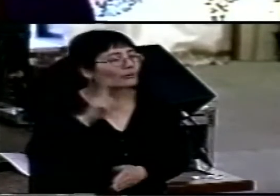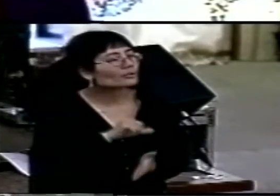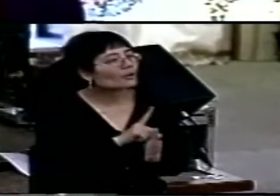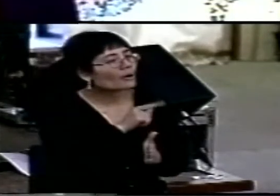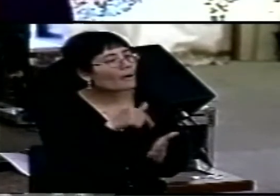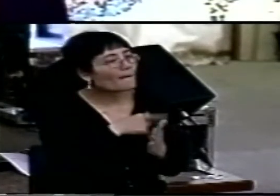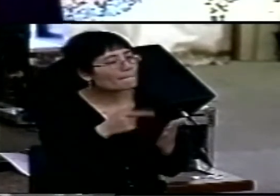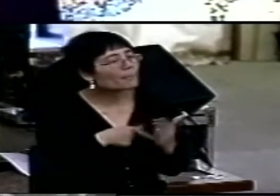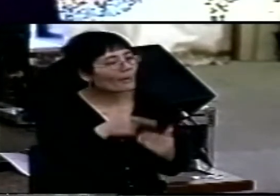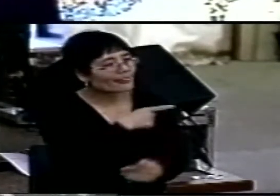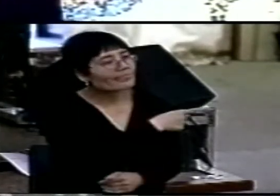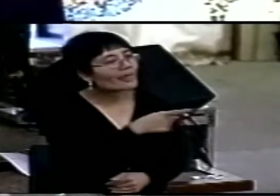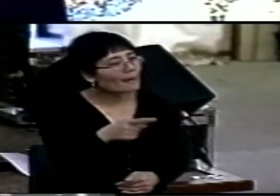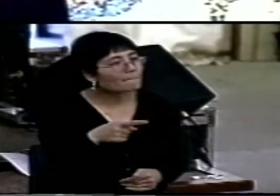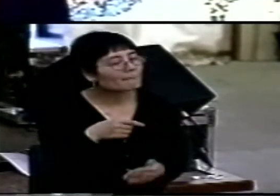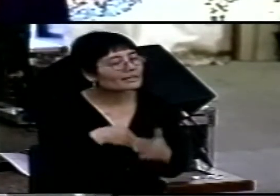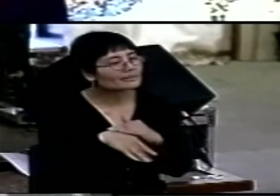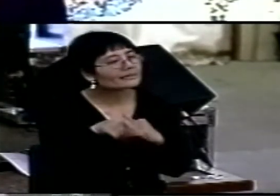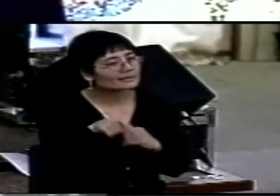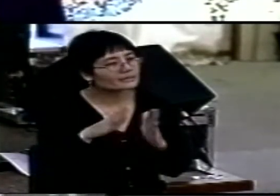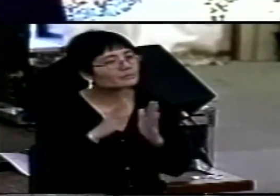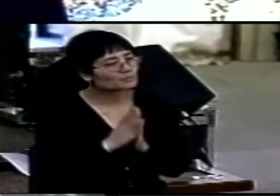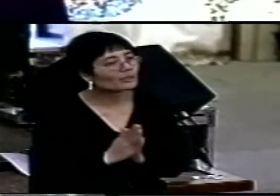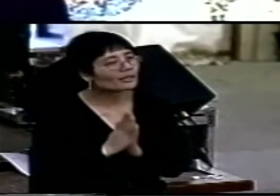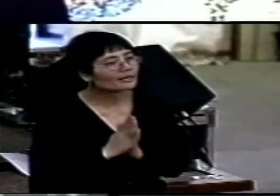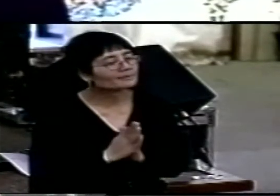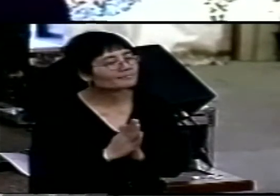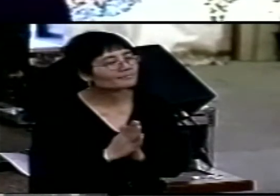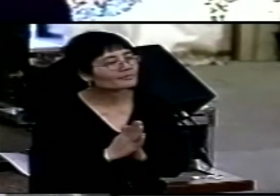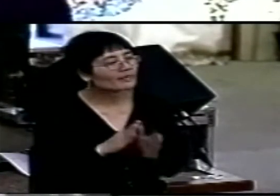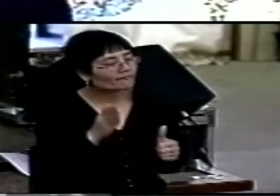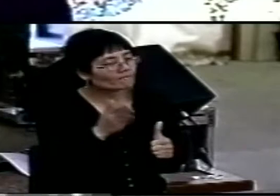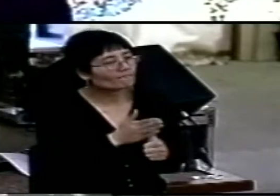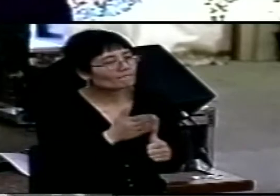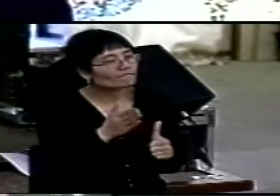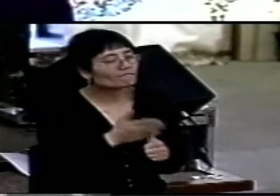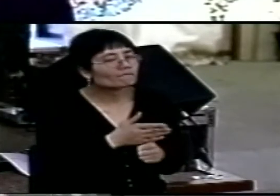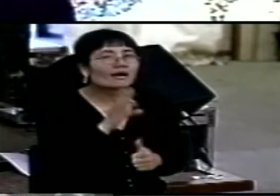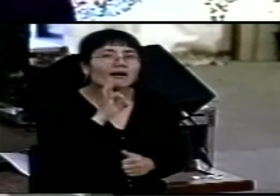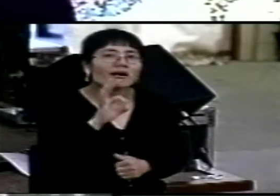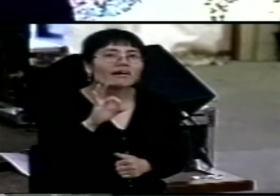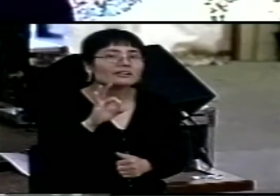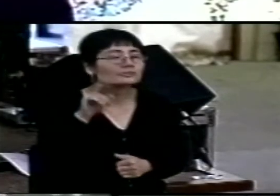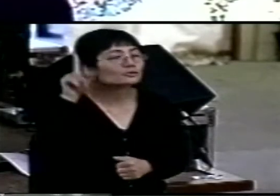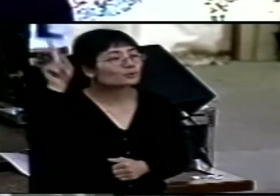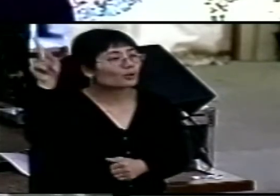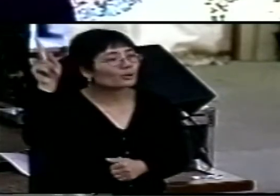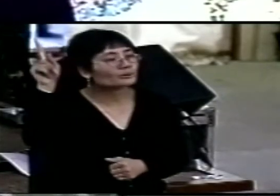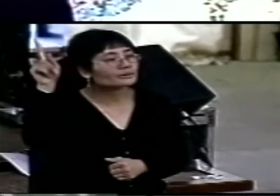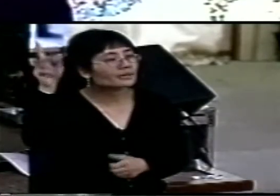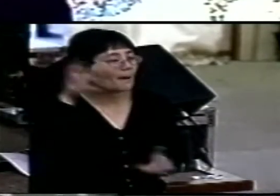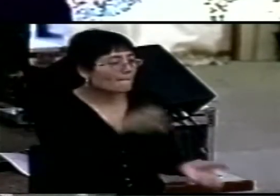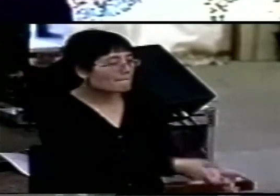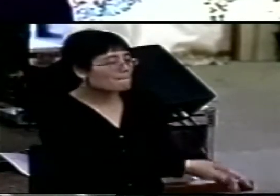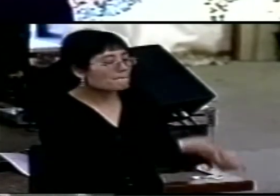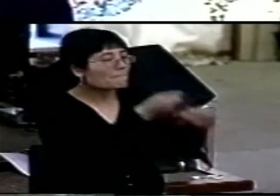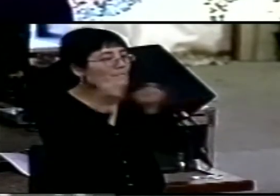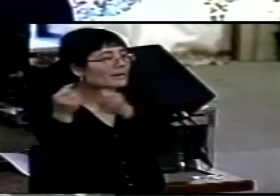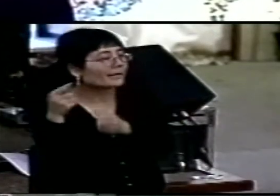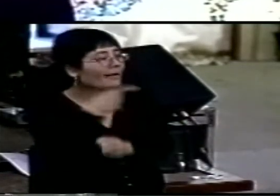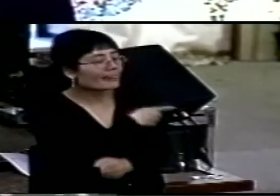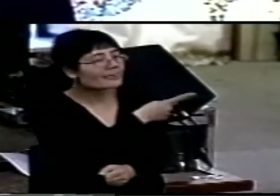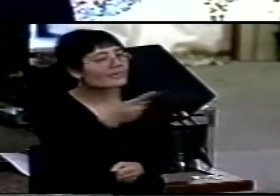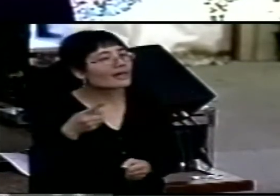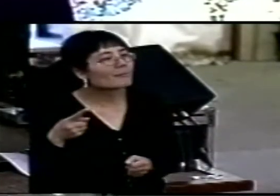them in this prayer. Because in the first instance, he's asking that God would take them beyond their